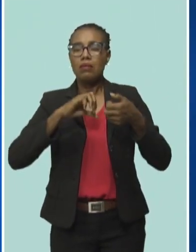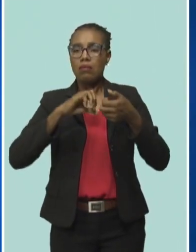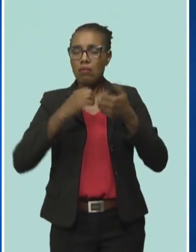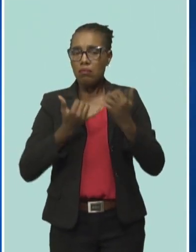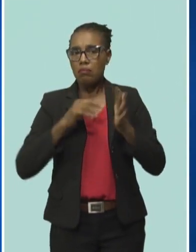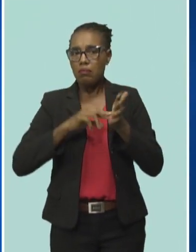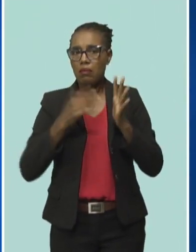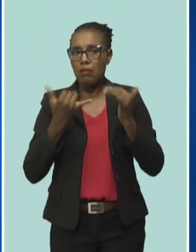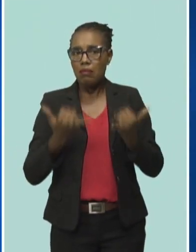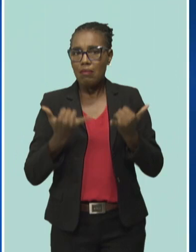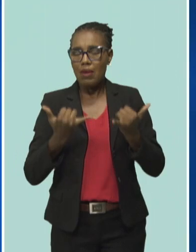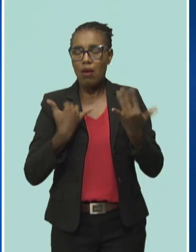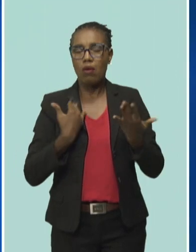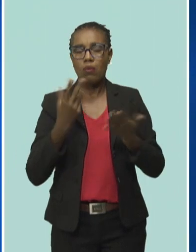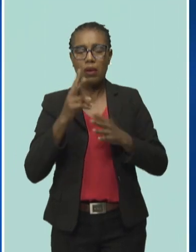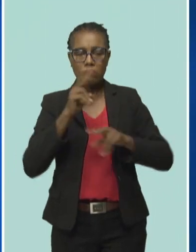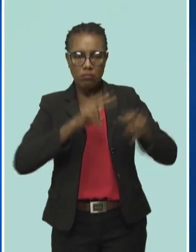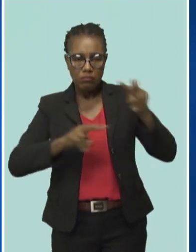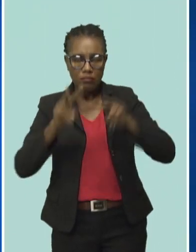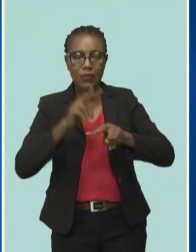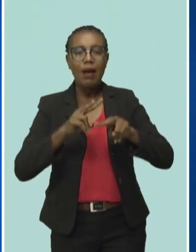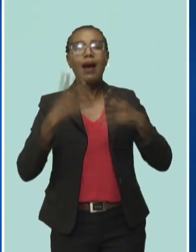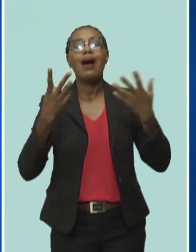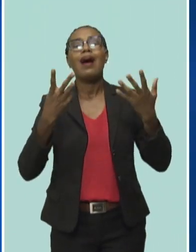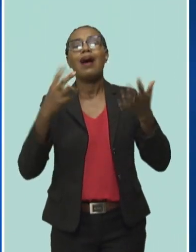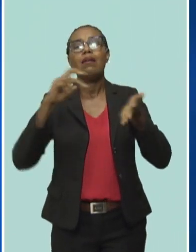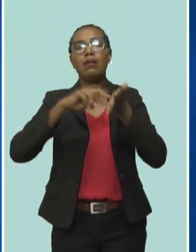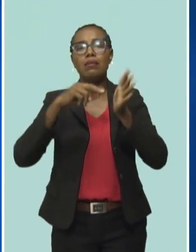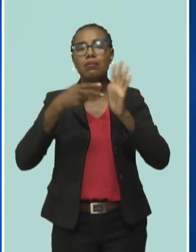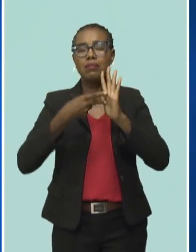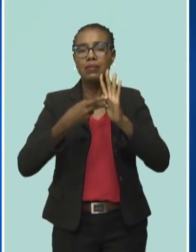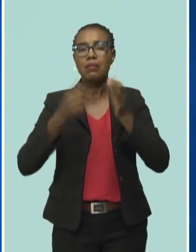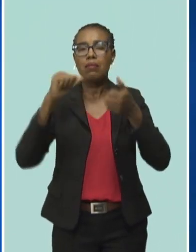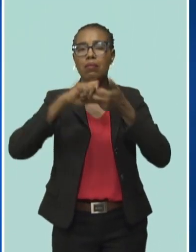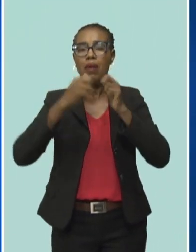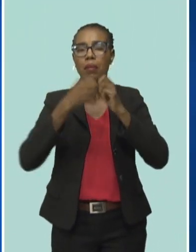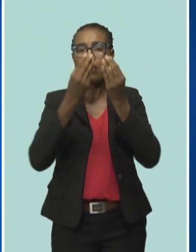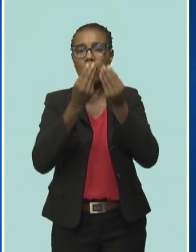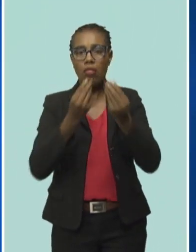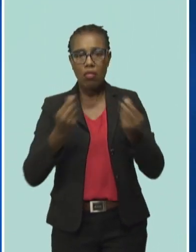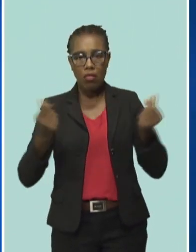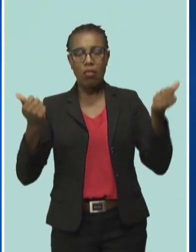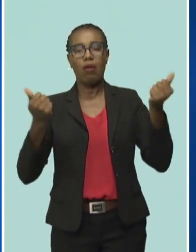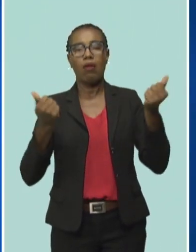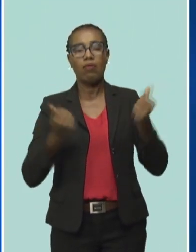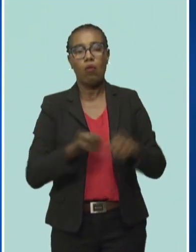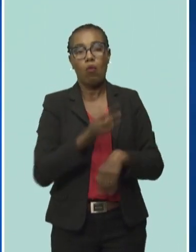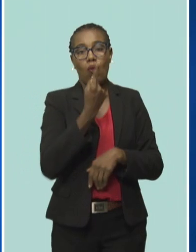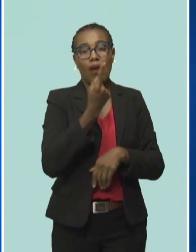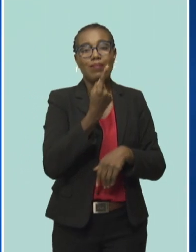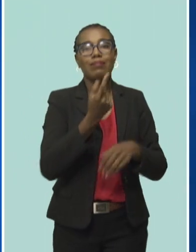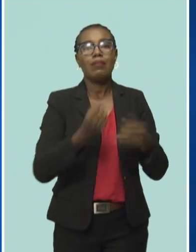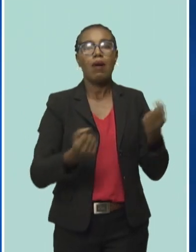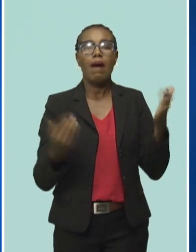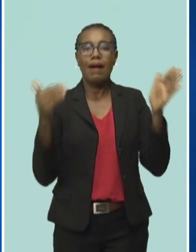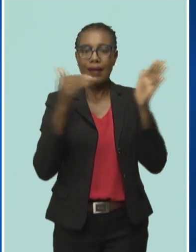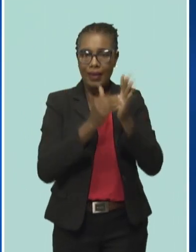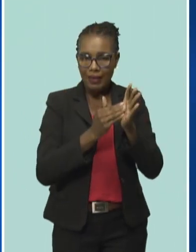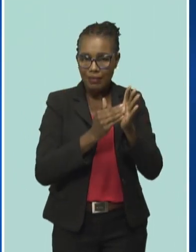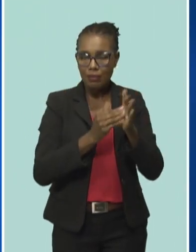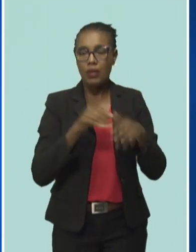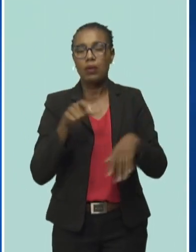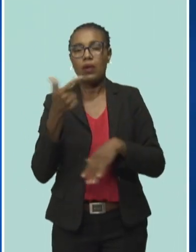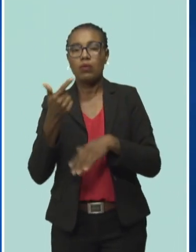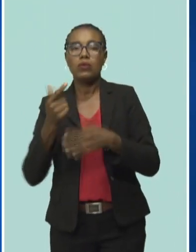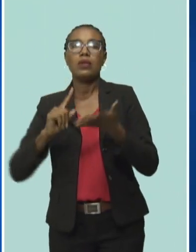to resolve. We have one of those units back in service and the others are in the process of being started up so